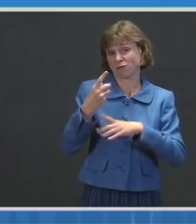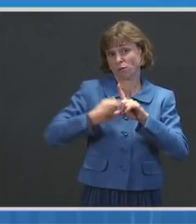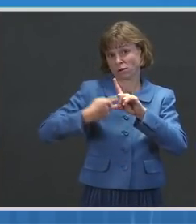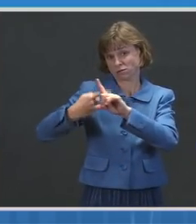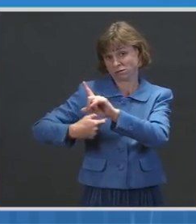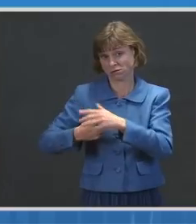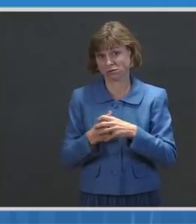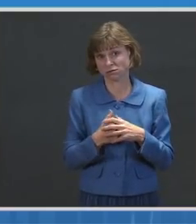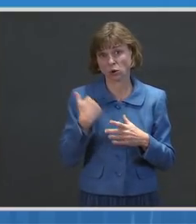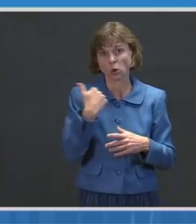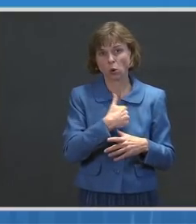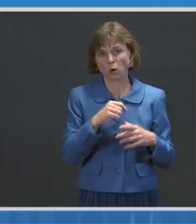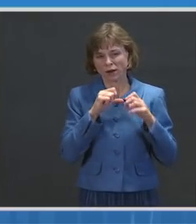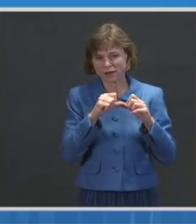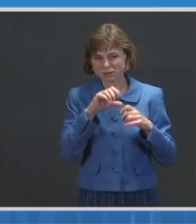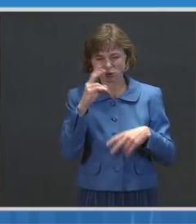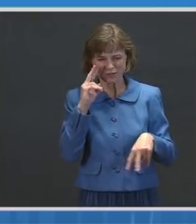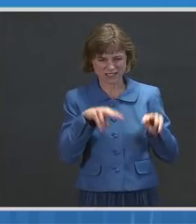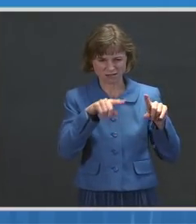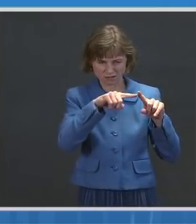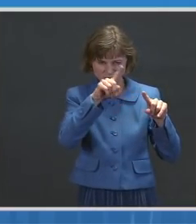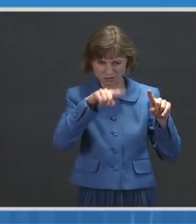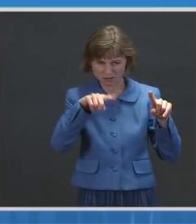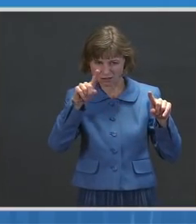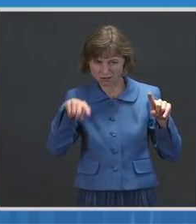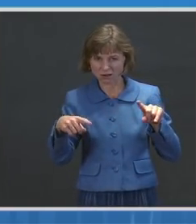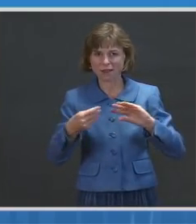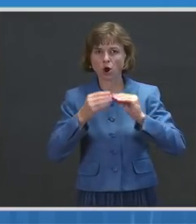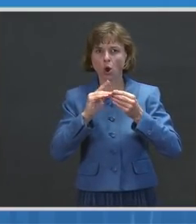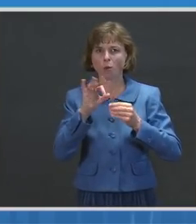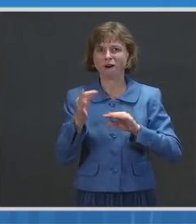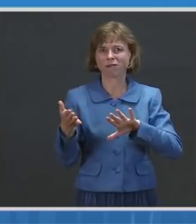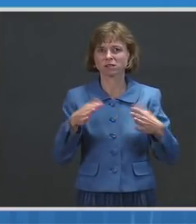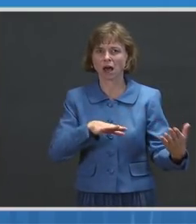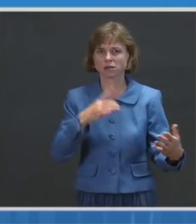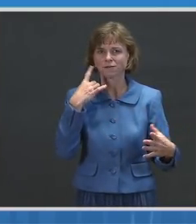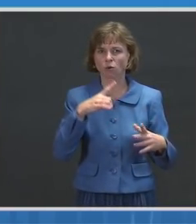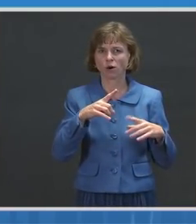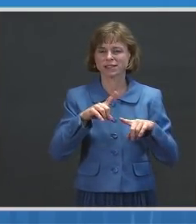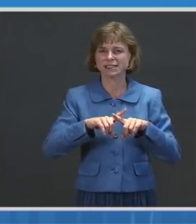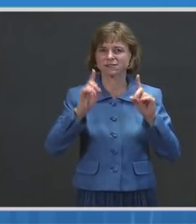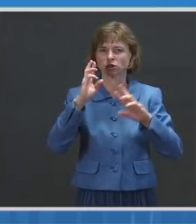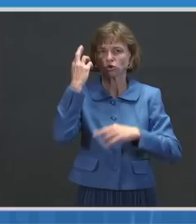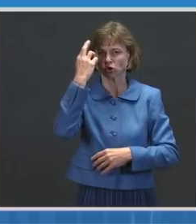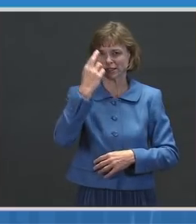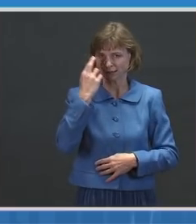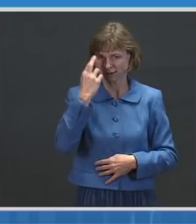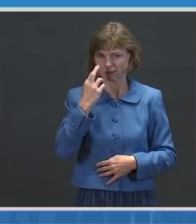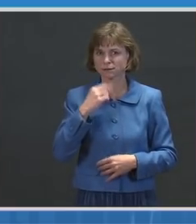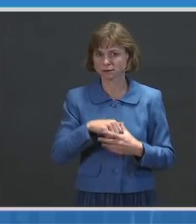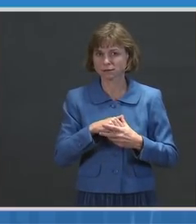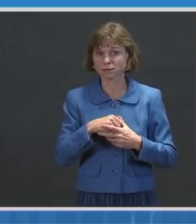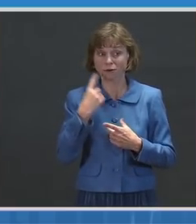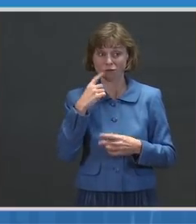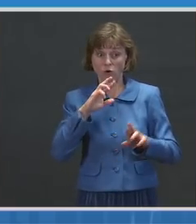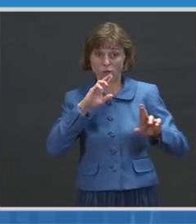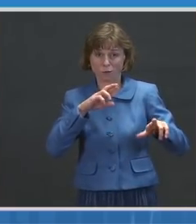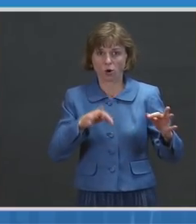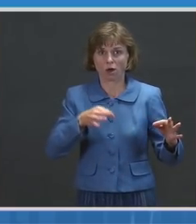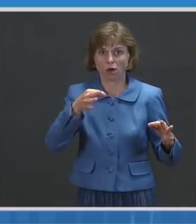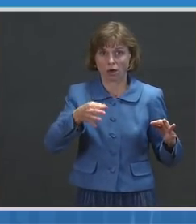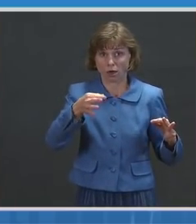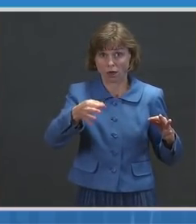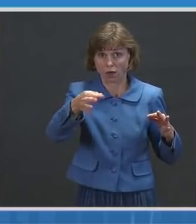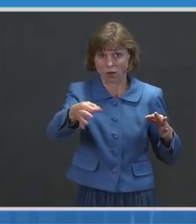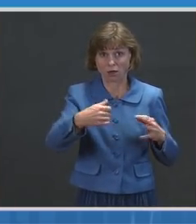may continue to see the variation in daily deaths for different reasons, including reporting delays. We are continuing to watch these